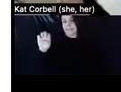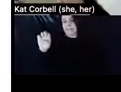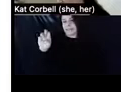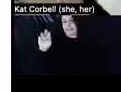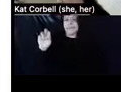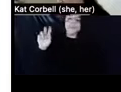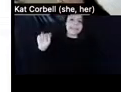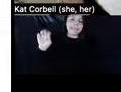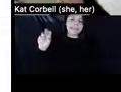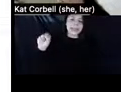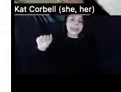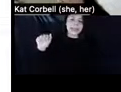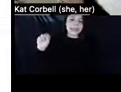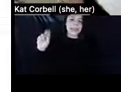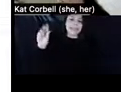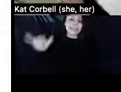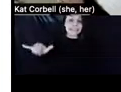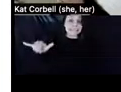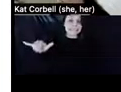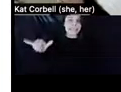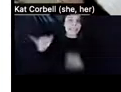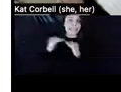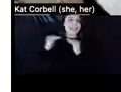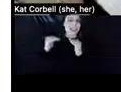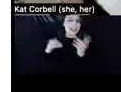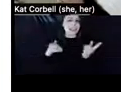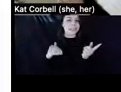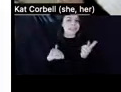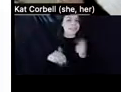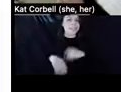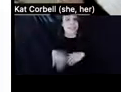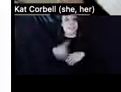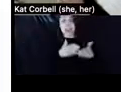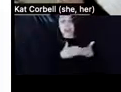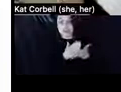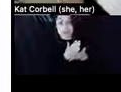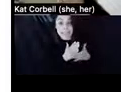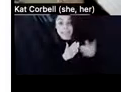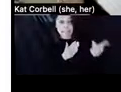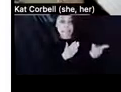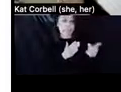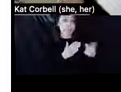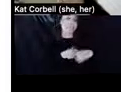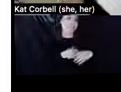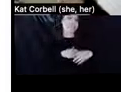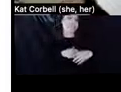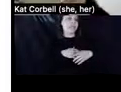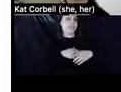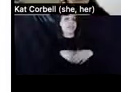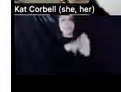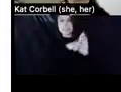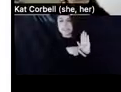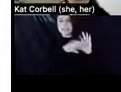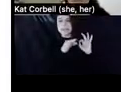And the next slide, uh, tenants rights in support of housing, uh, statement of principles. Anyone living in